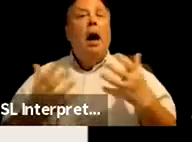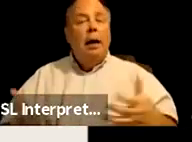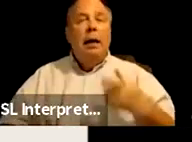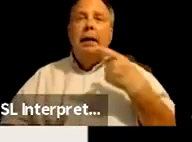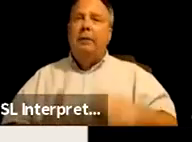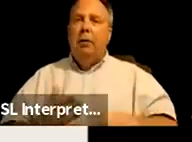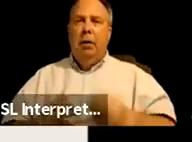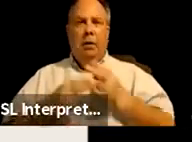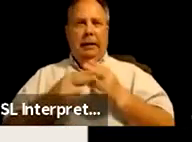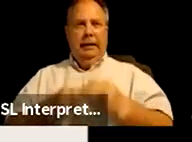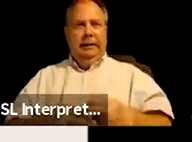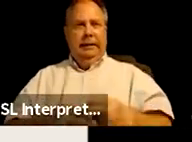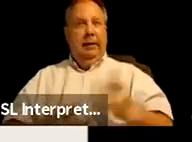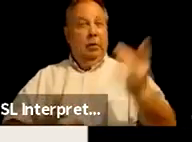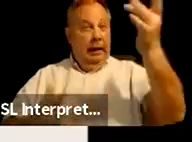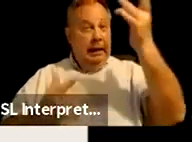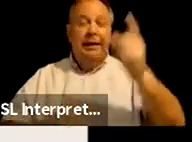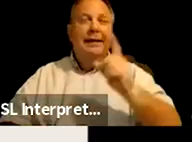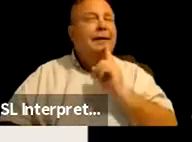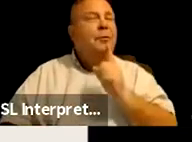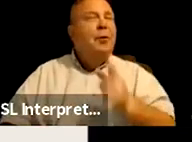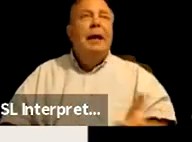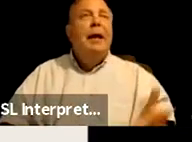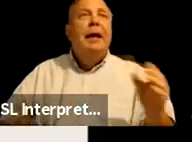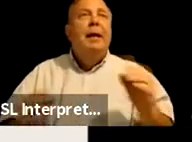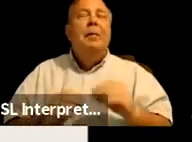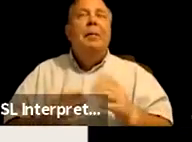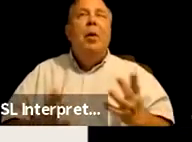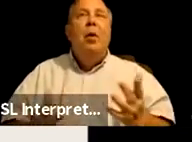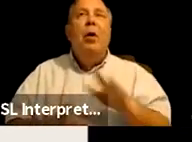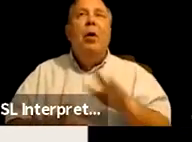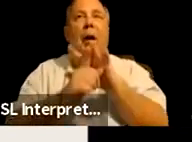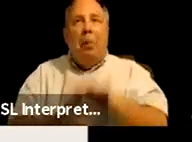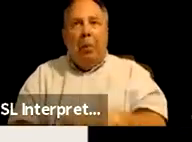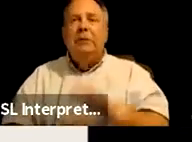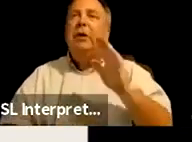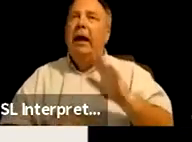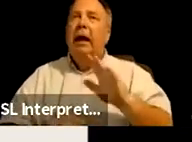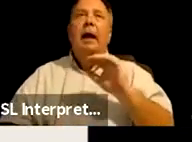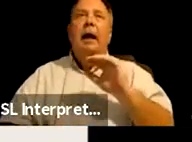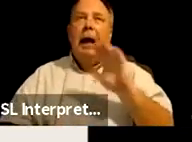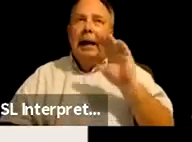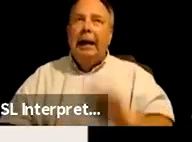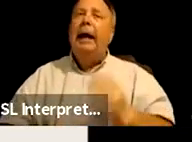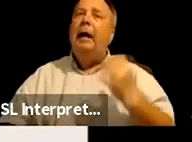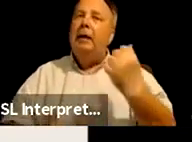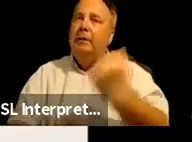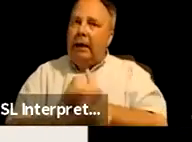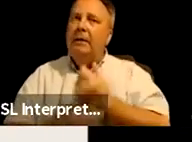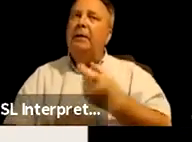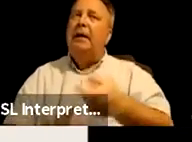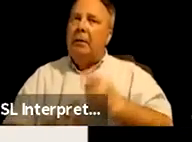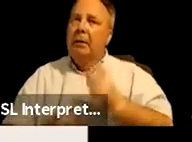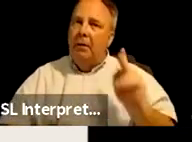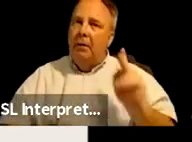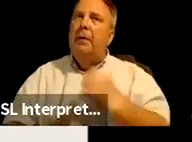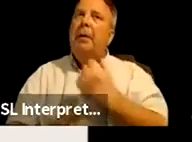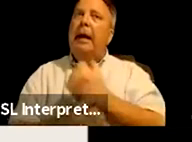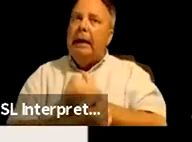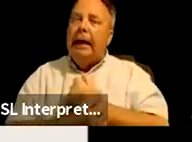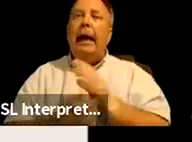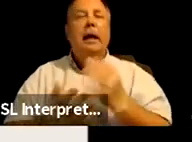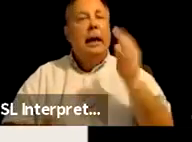consider an illness is really more a lack. It's more oppression and a lack of love coming from people and a lack of resources.